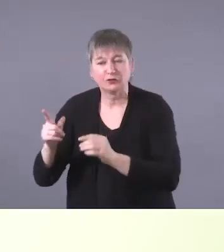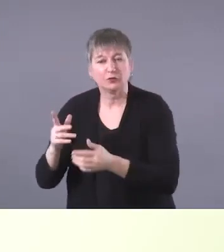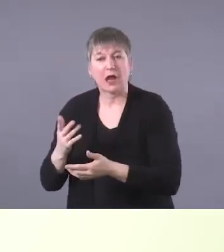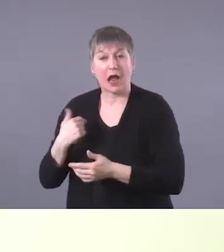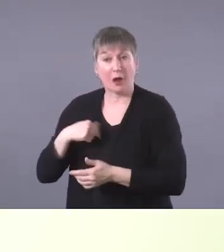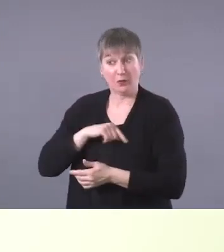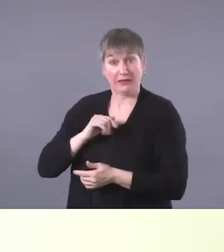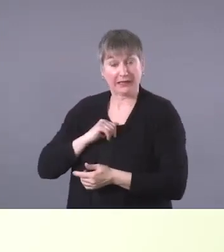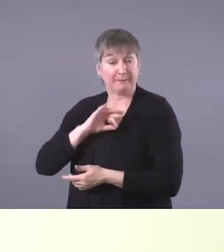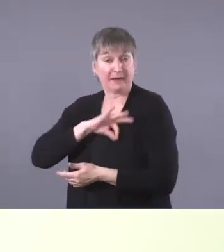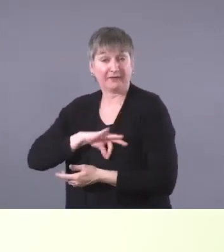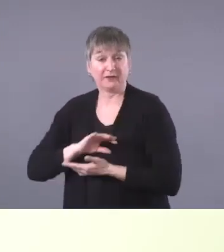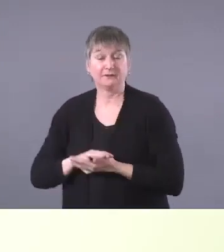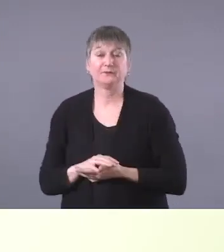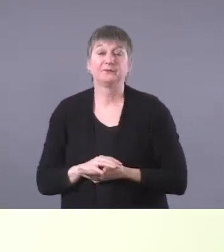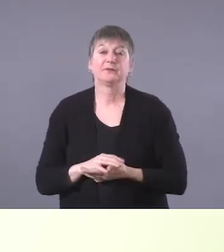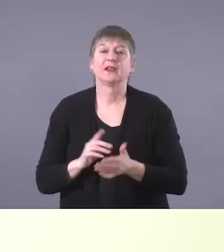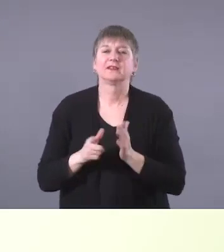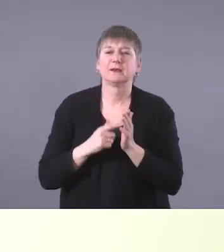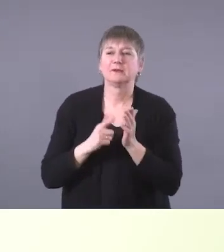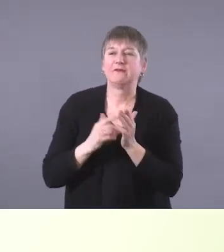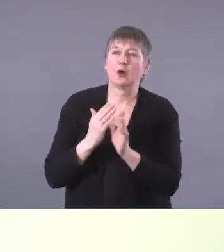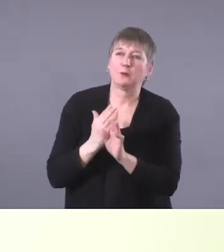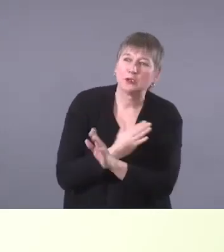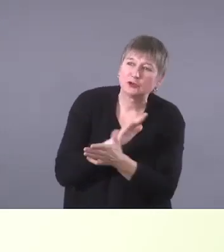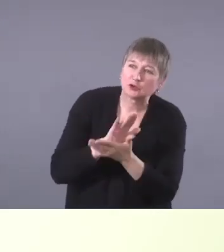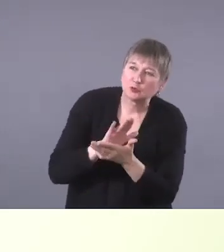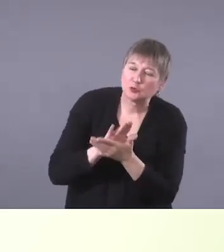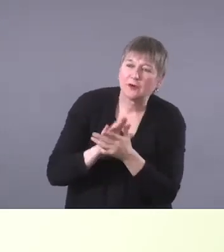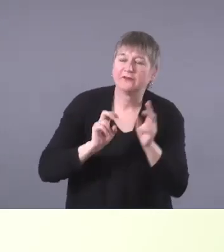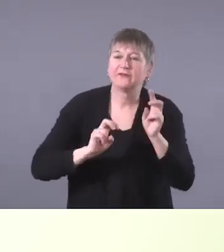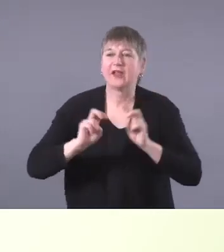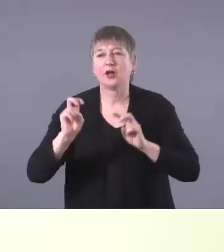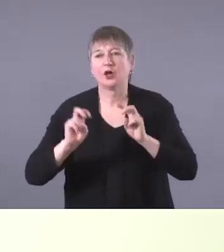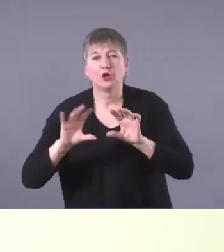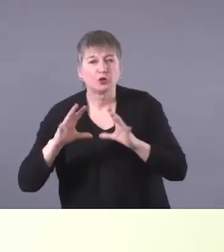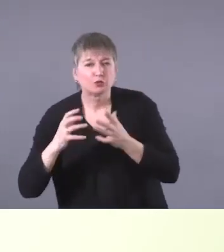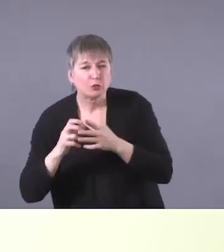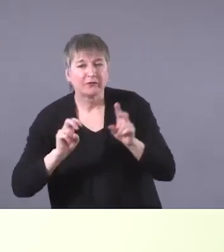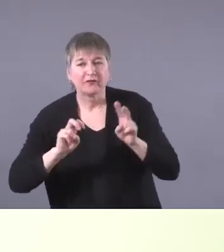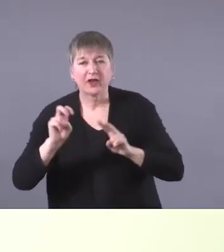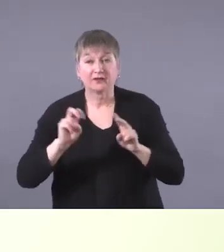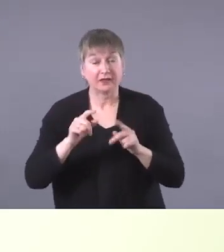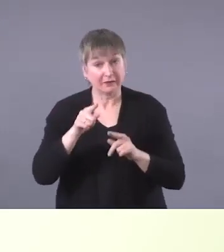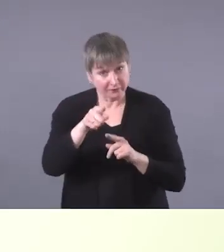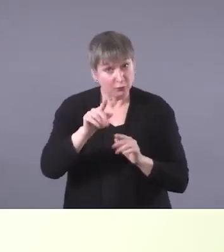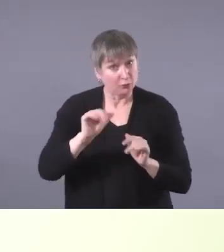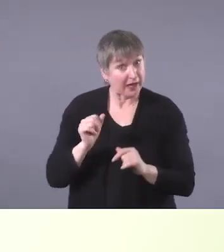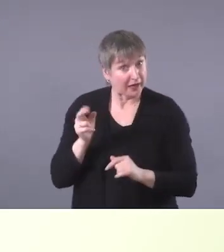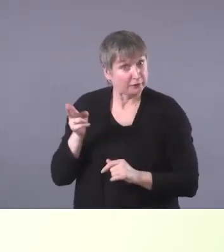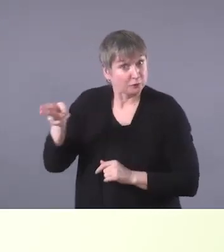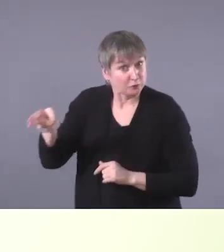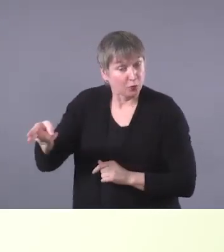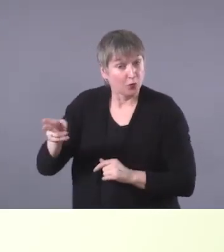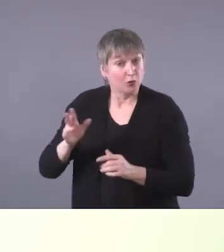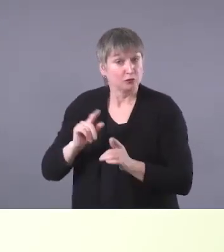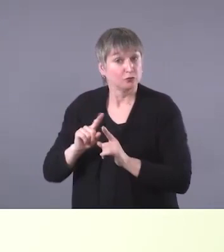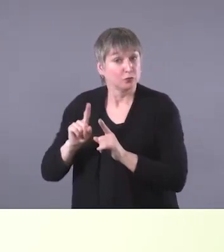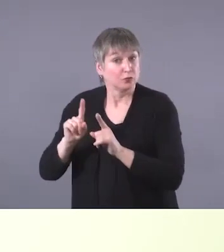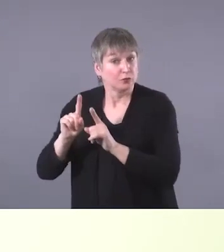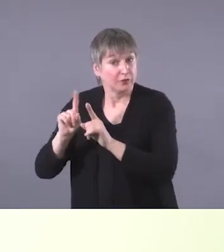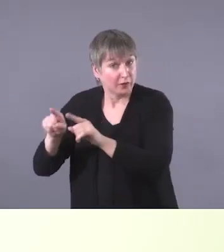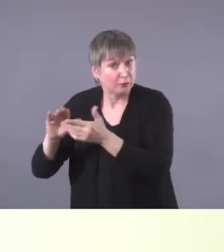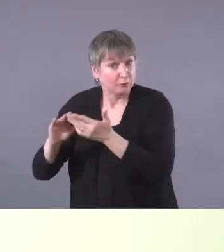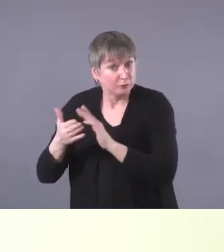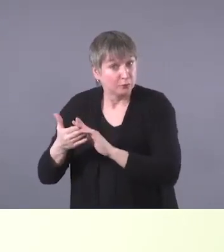there's often preschool fairs or health fairs or career fairs. Um, if you have those opportunities to join in and, and have conversations with,